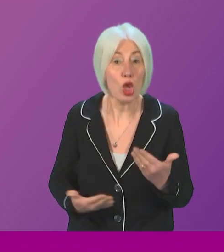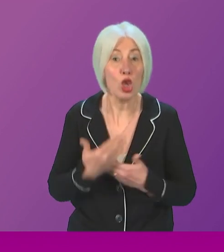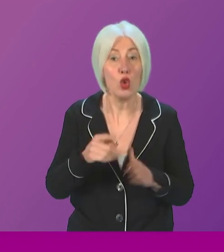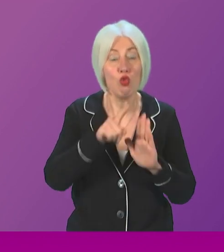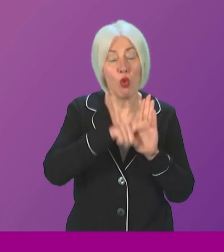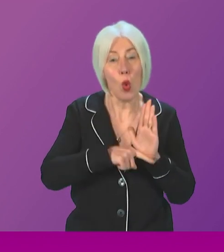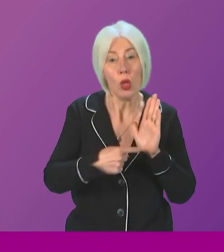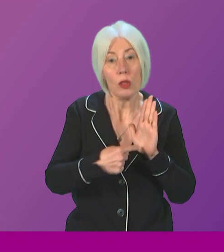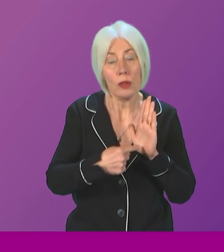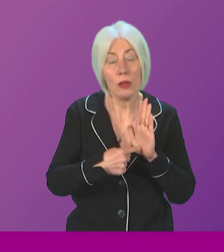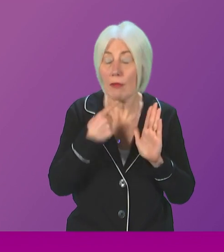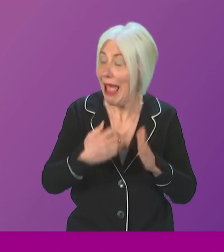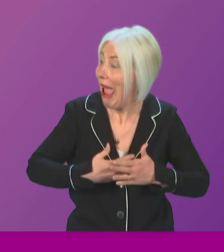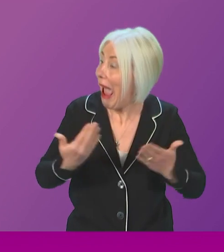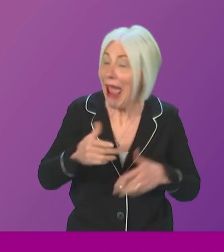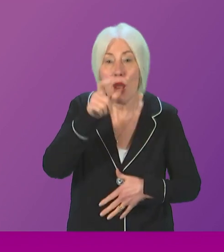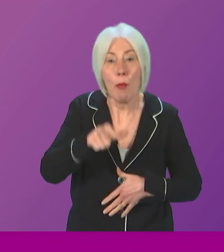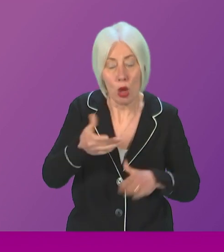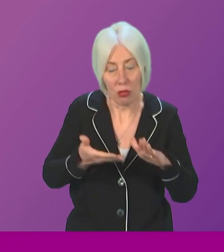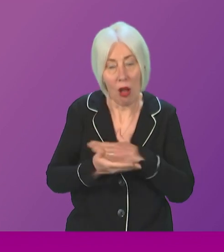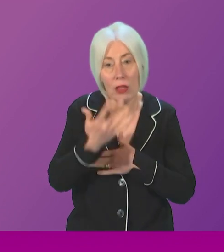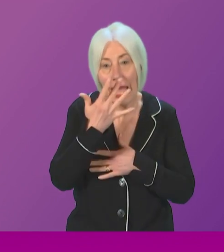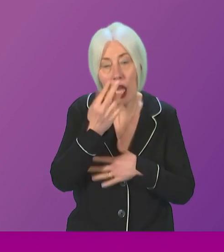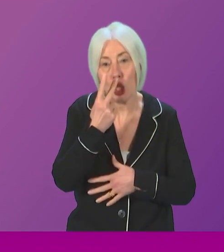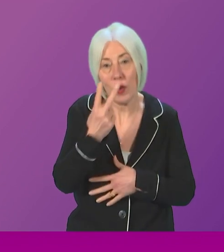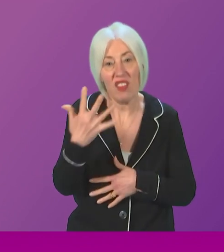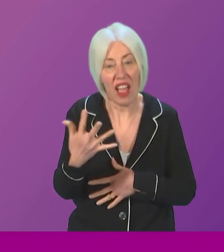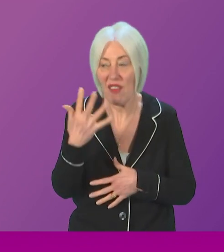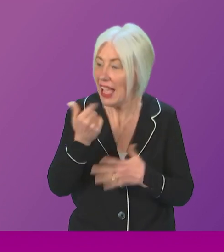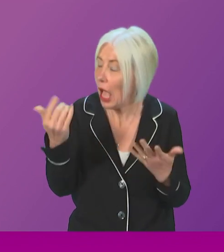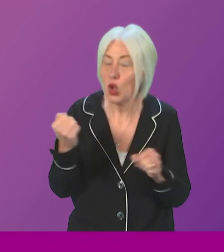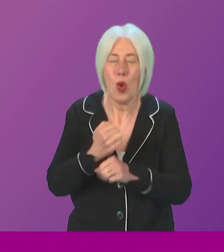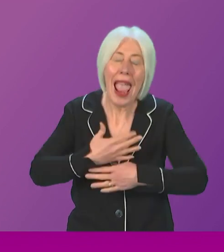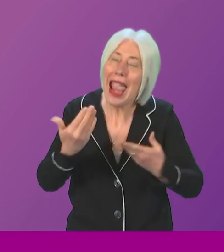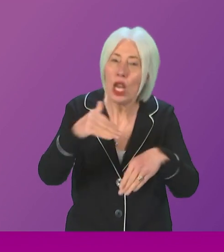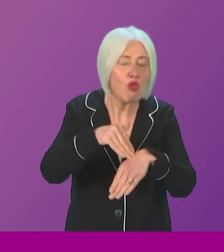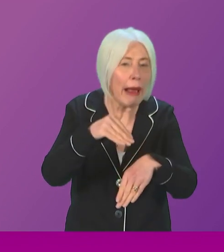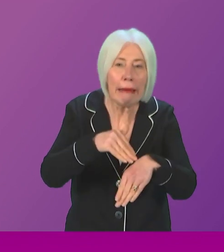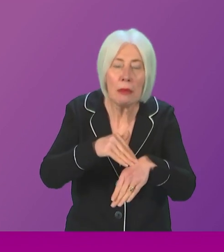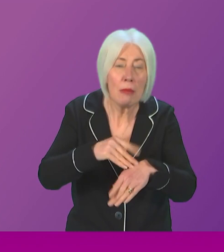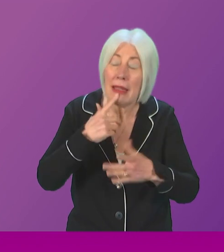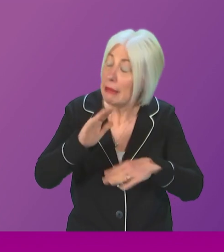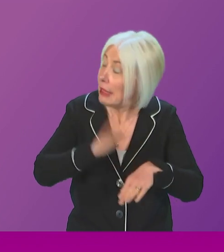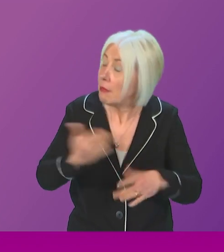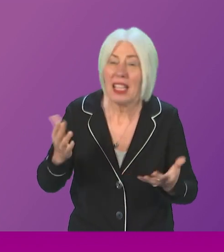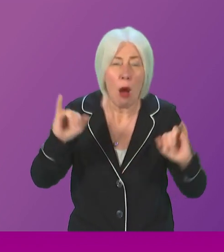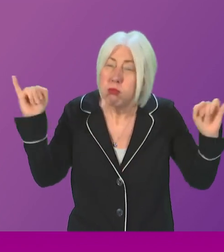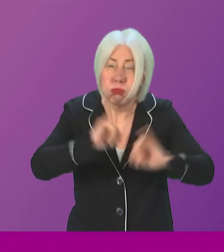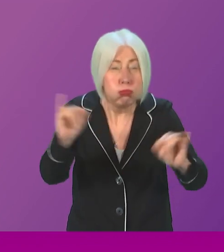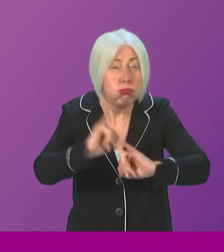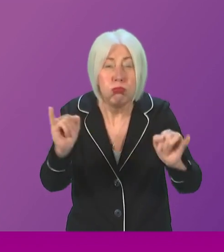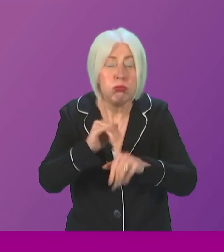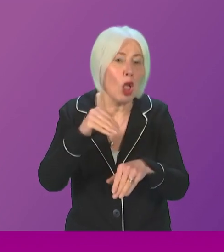they've got, any person under 25 can go out and do any crime they want, however horrendous it may be,